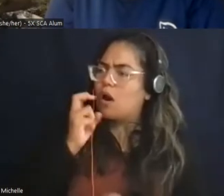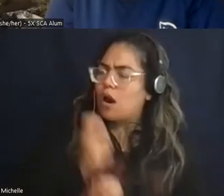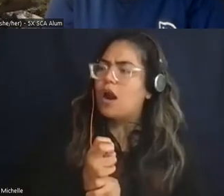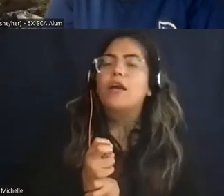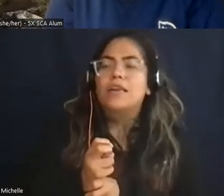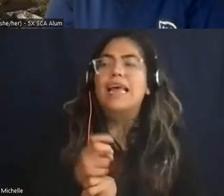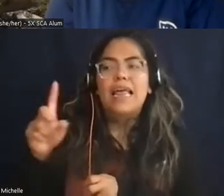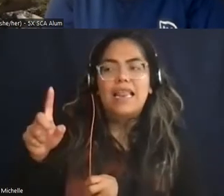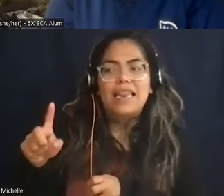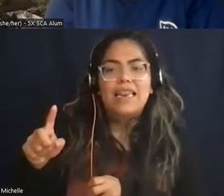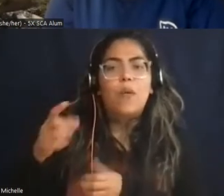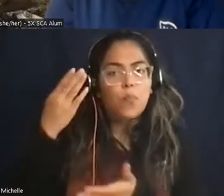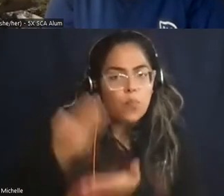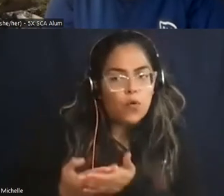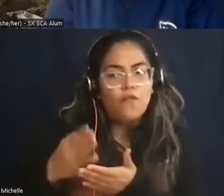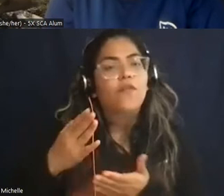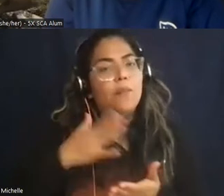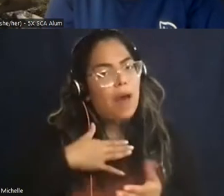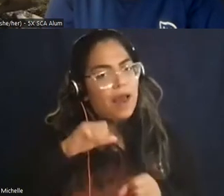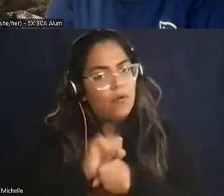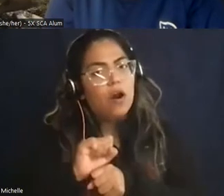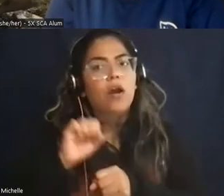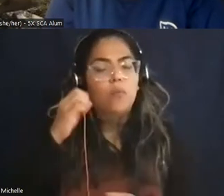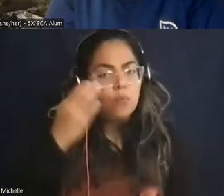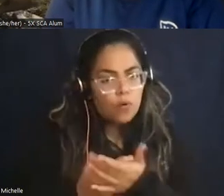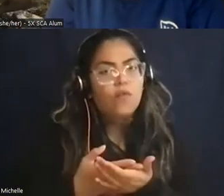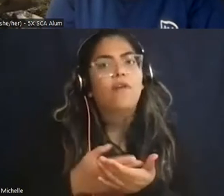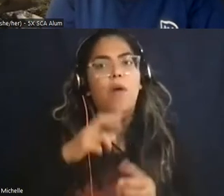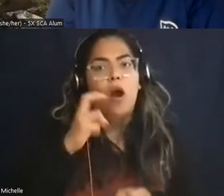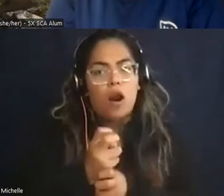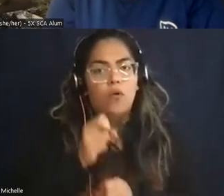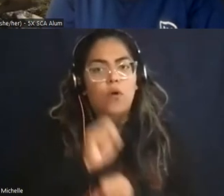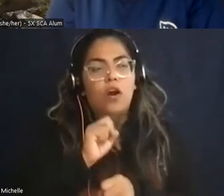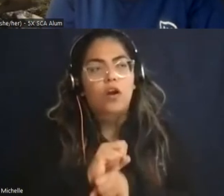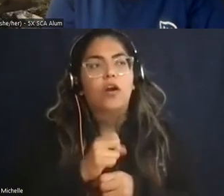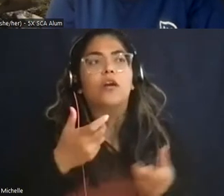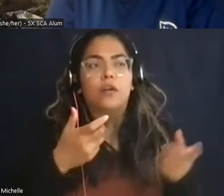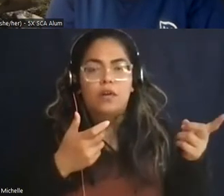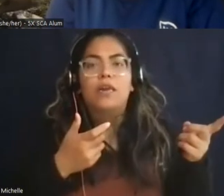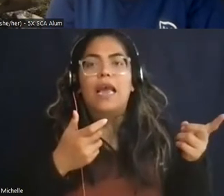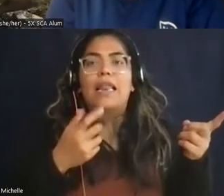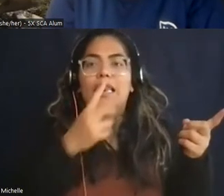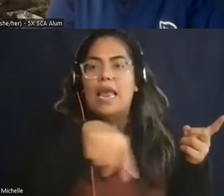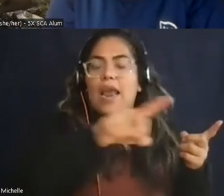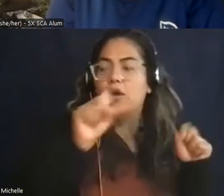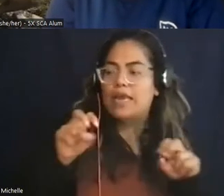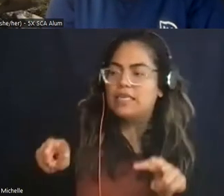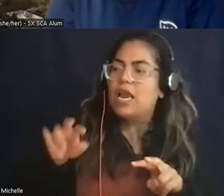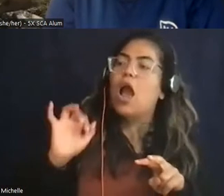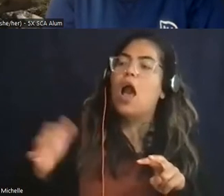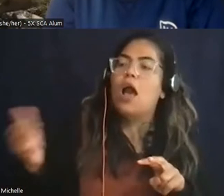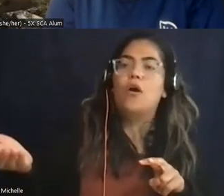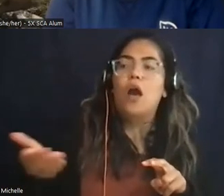up and uh i was very grateful that the ranger division hired me for this position again i had to put myself